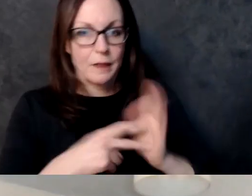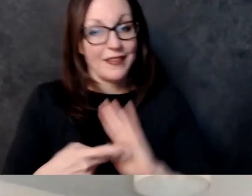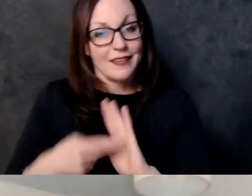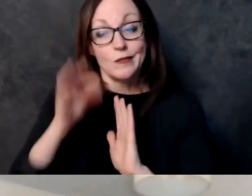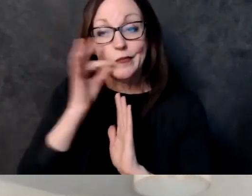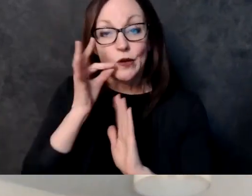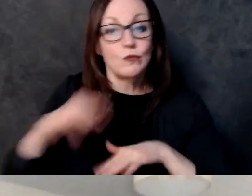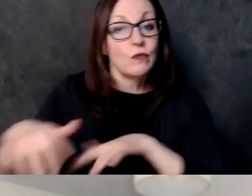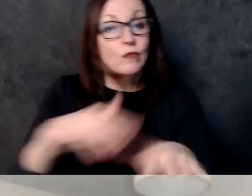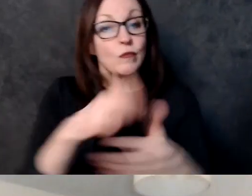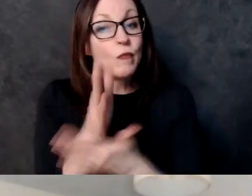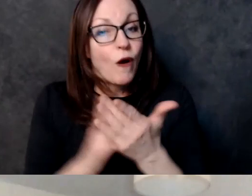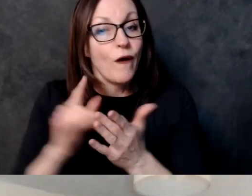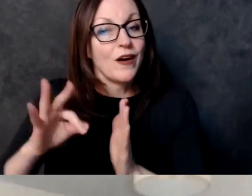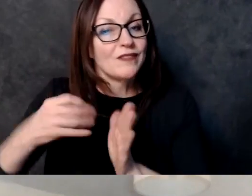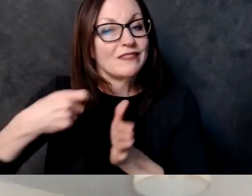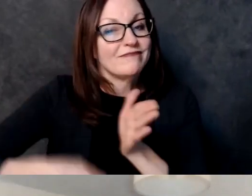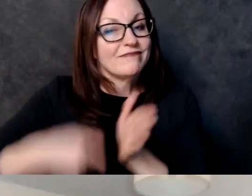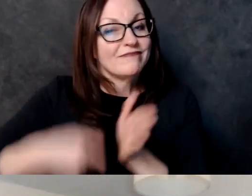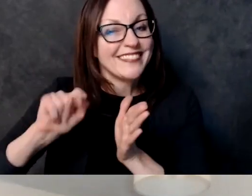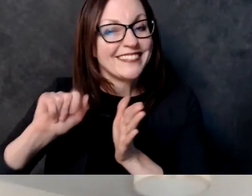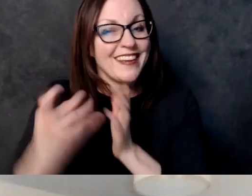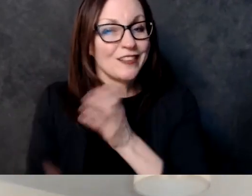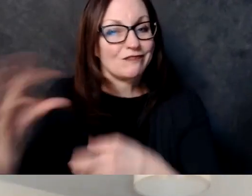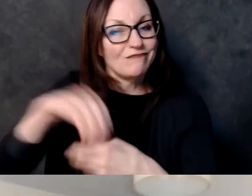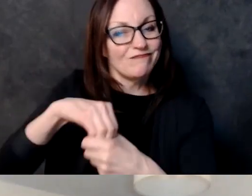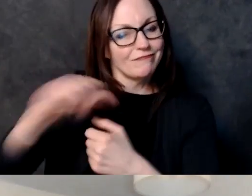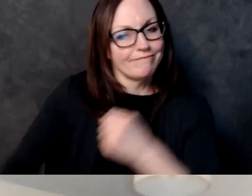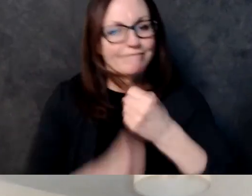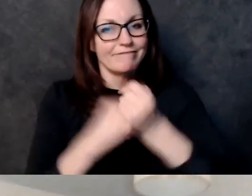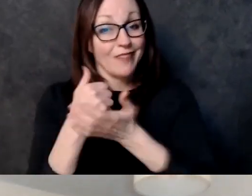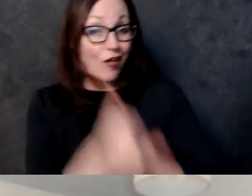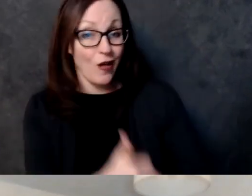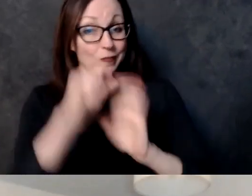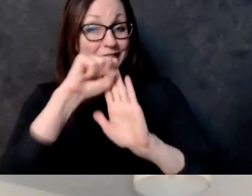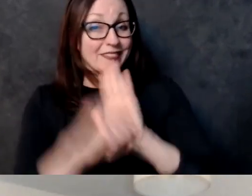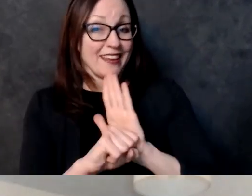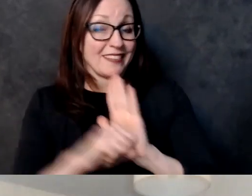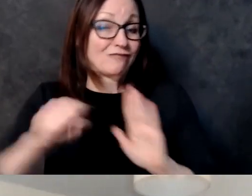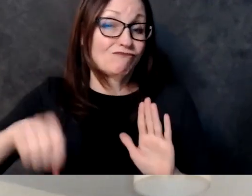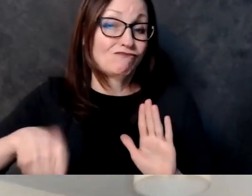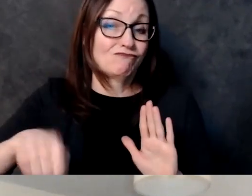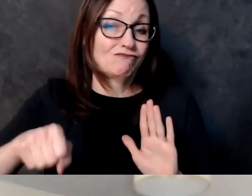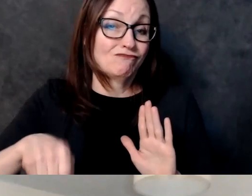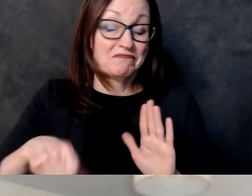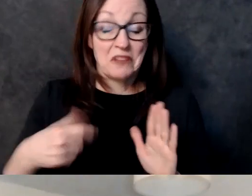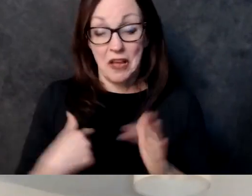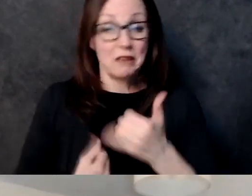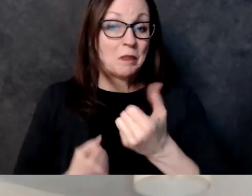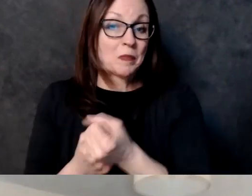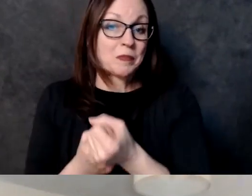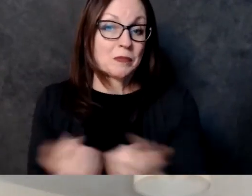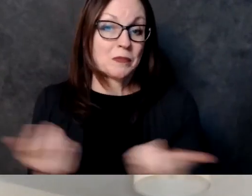popular um uh from from my racist perspective but yeah i i think it's it's uh yeah and and